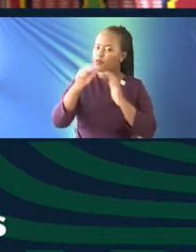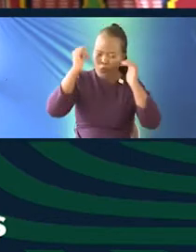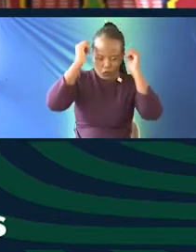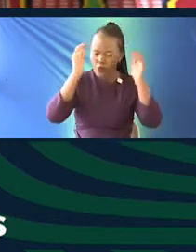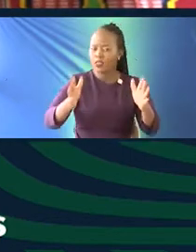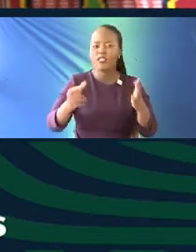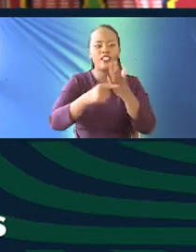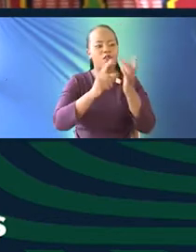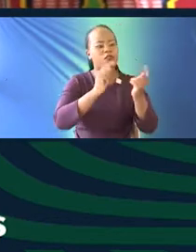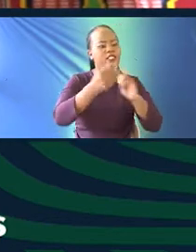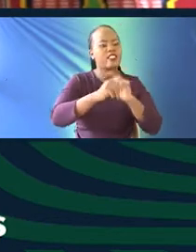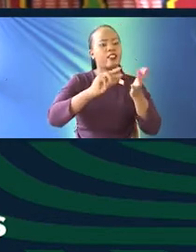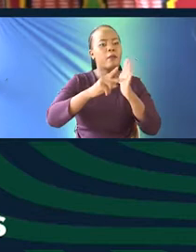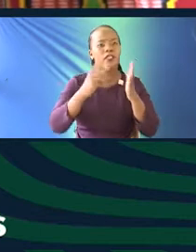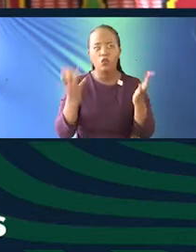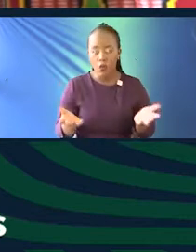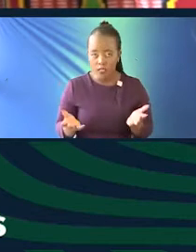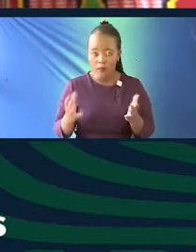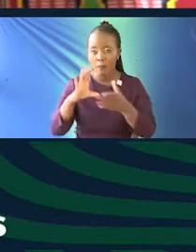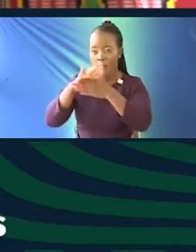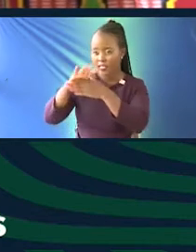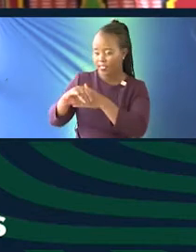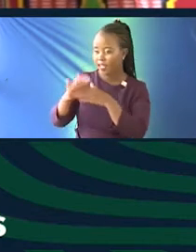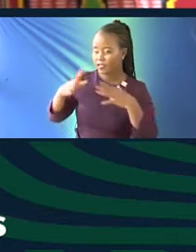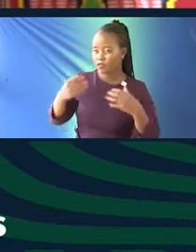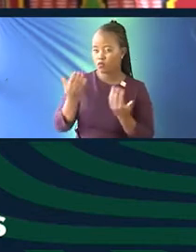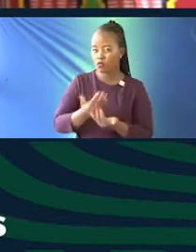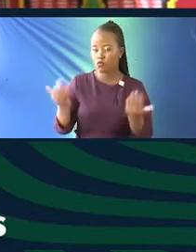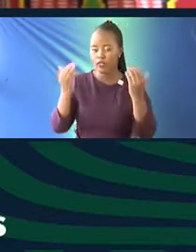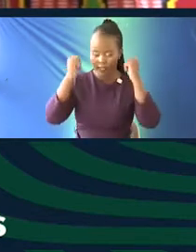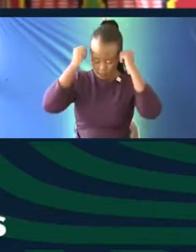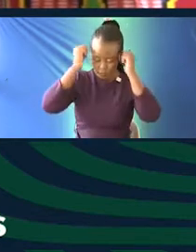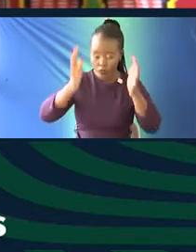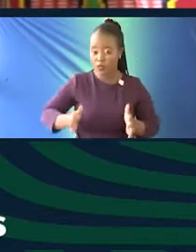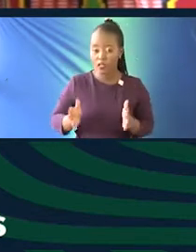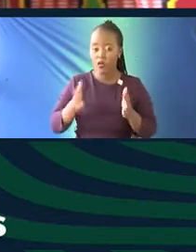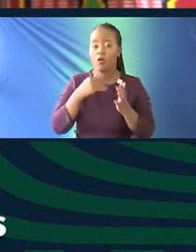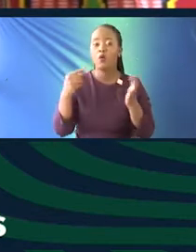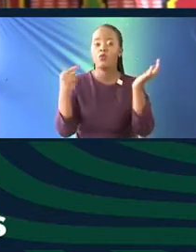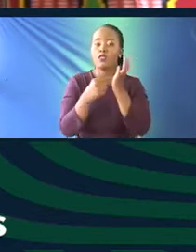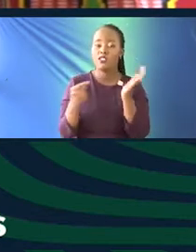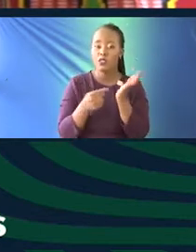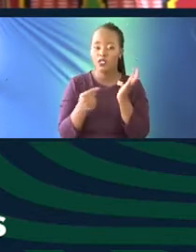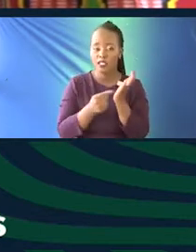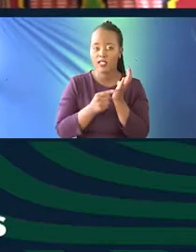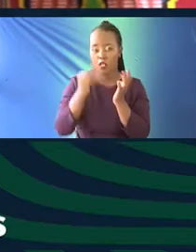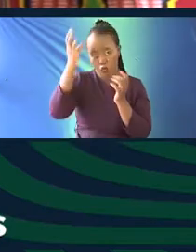What did that name change mean for you at that time? So our interns are really kind of crucial in not just digitizing the content,